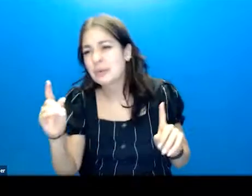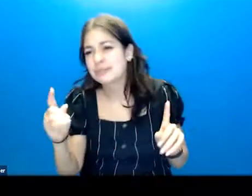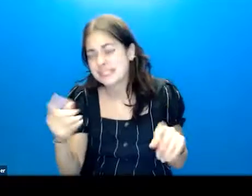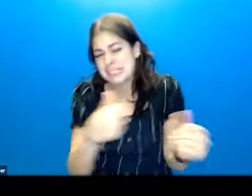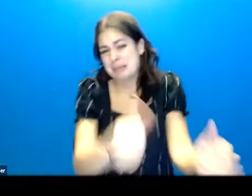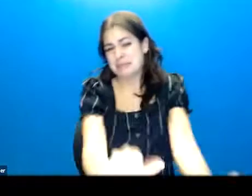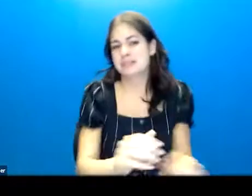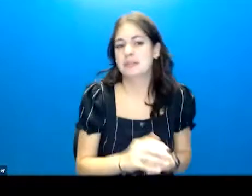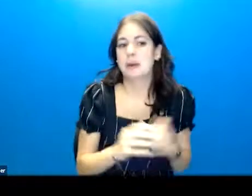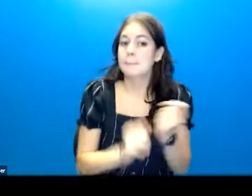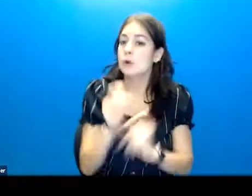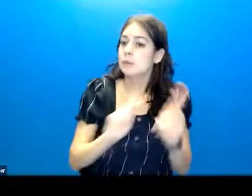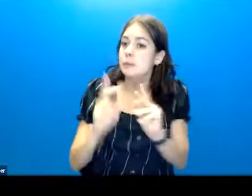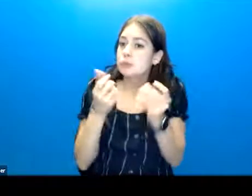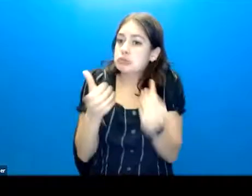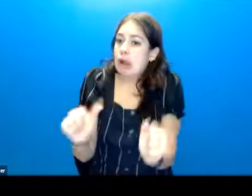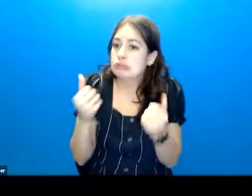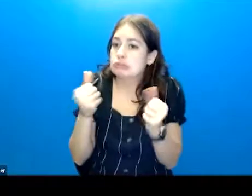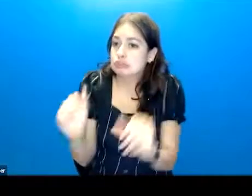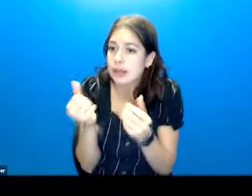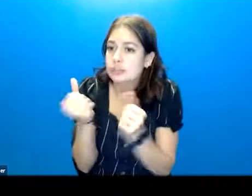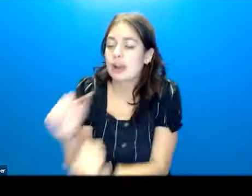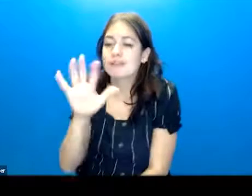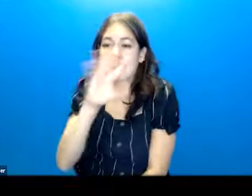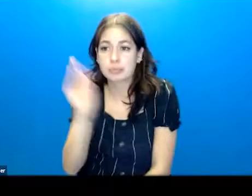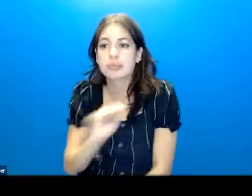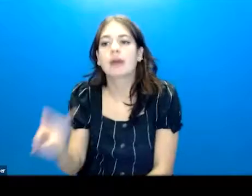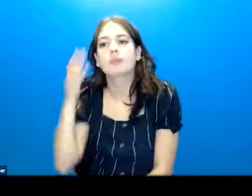Most folks make repeated attempts. 5% die.